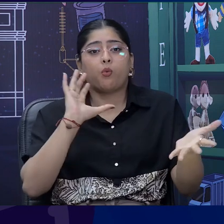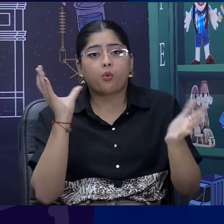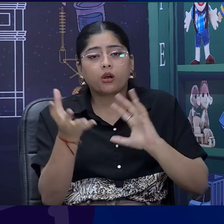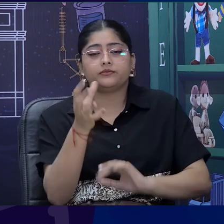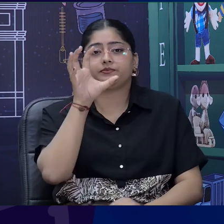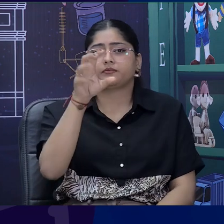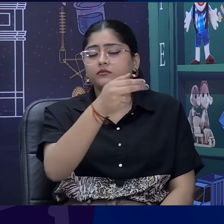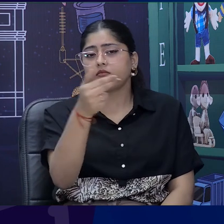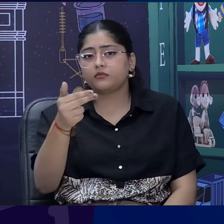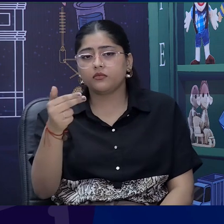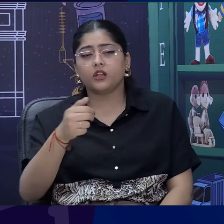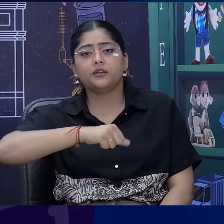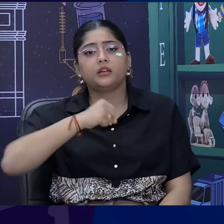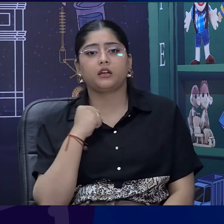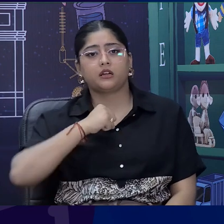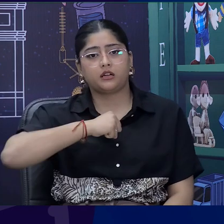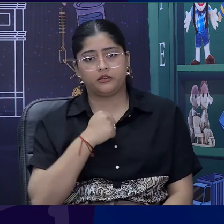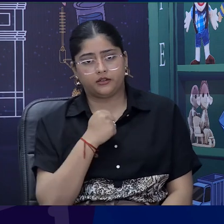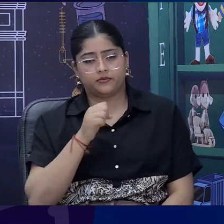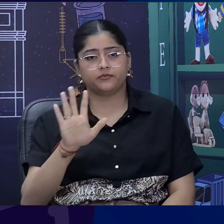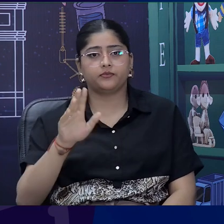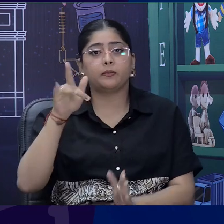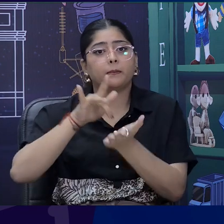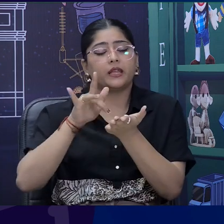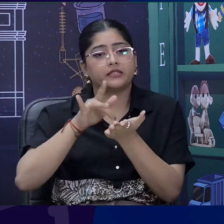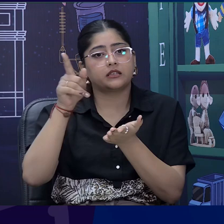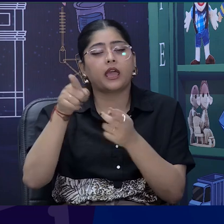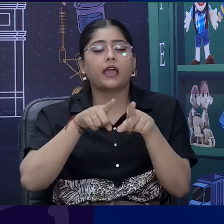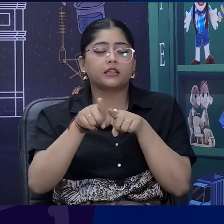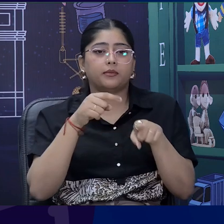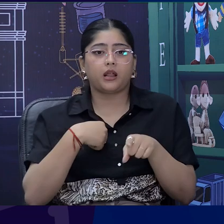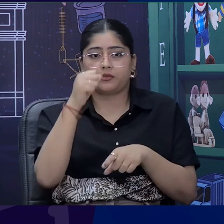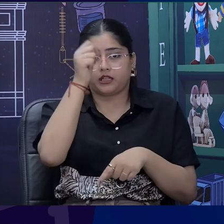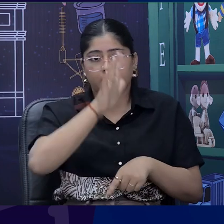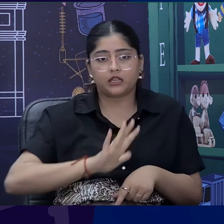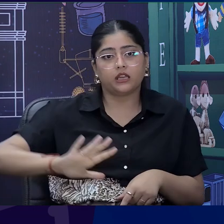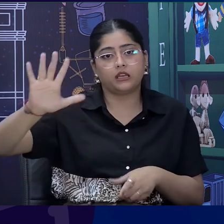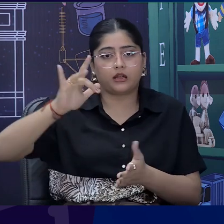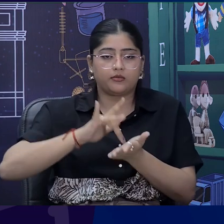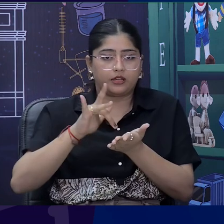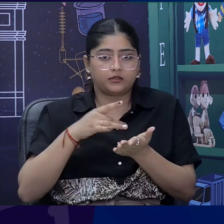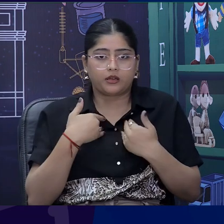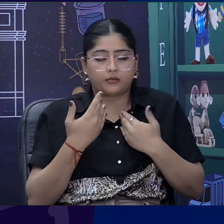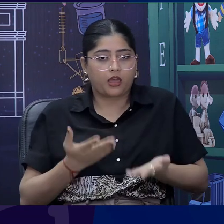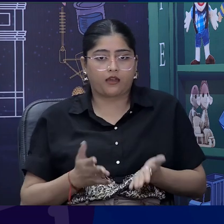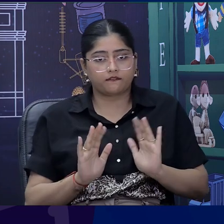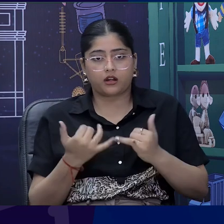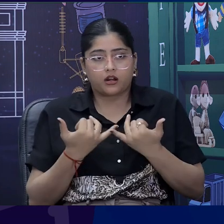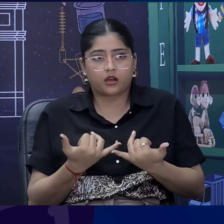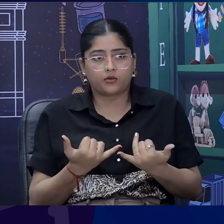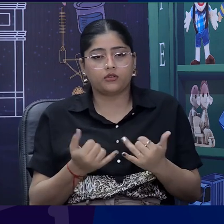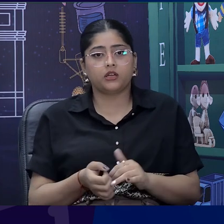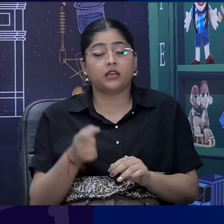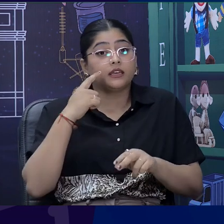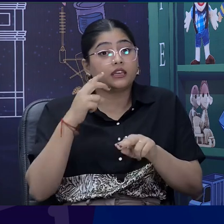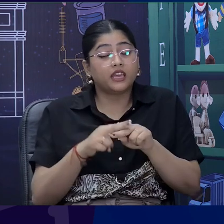So, if because we are in India right now we are in the Indian Indian nation. If we